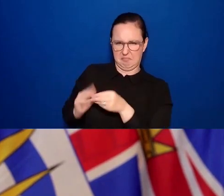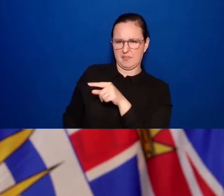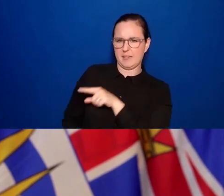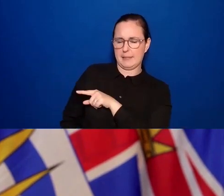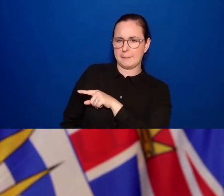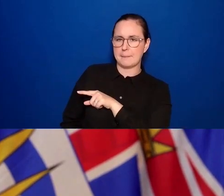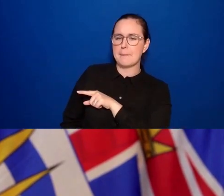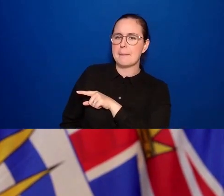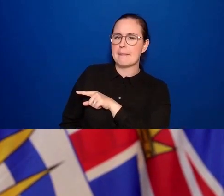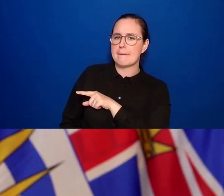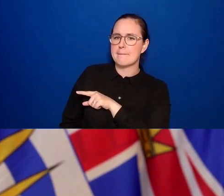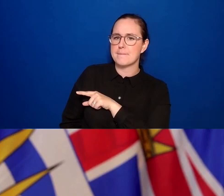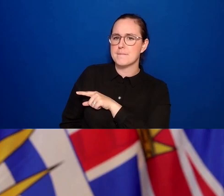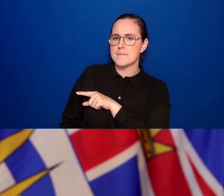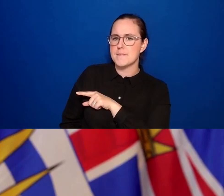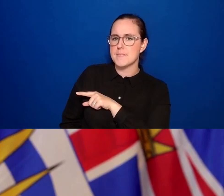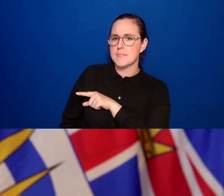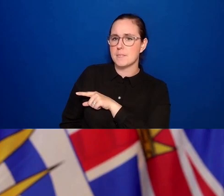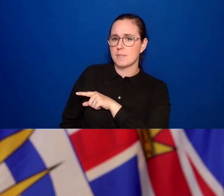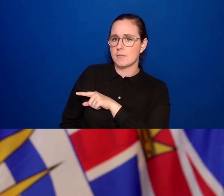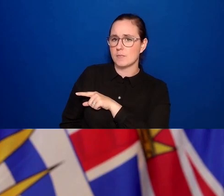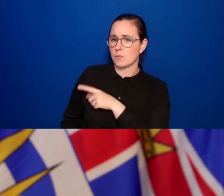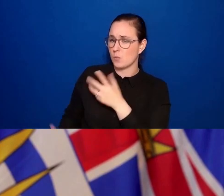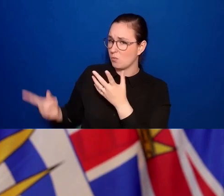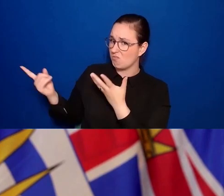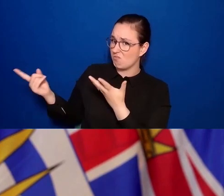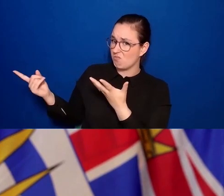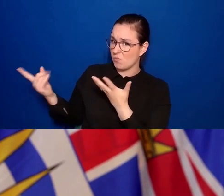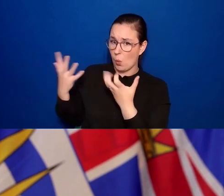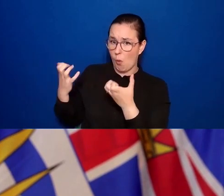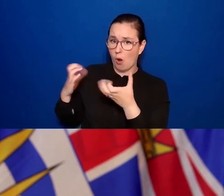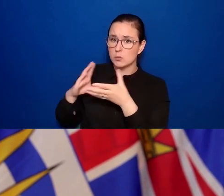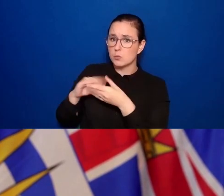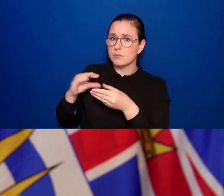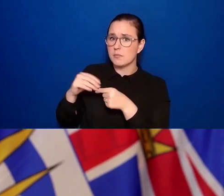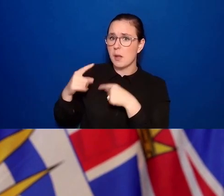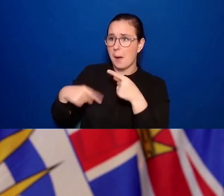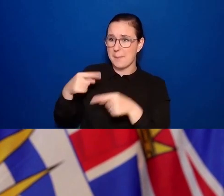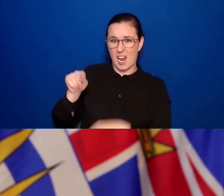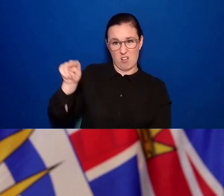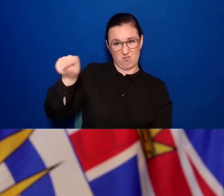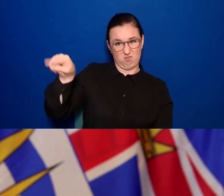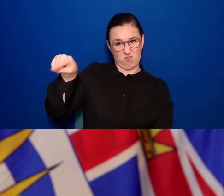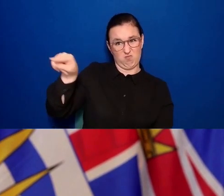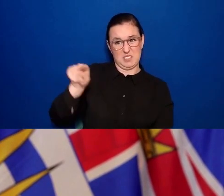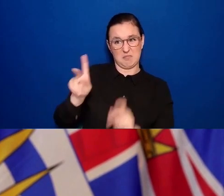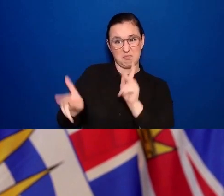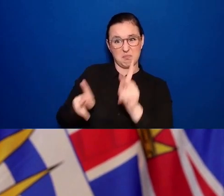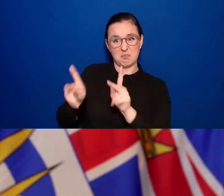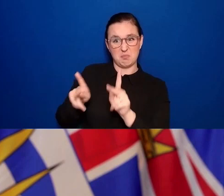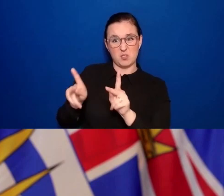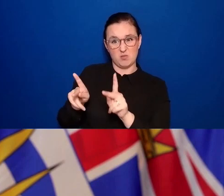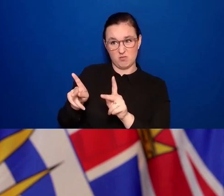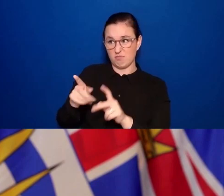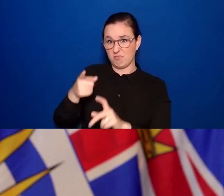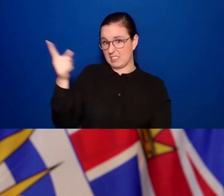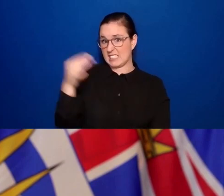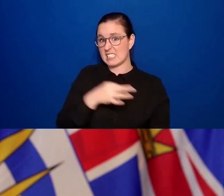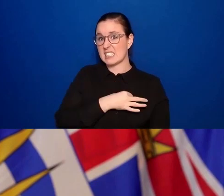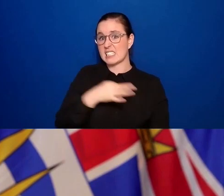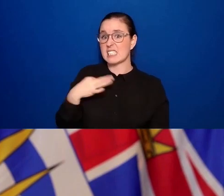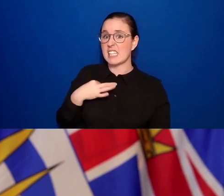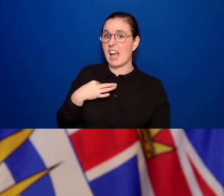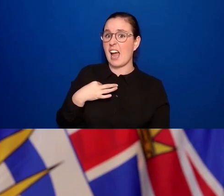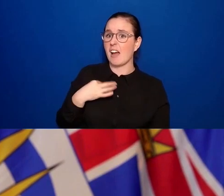something, you know, to those frontline workers, if you will, those people that will be asking for this vaccination, how